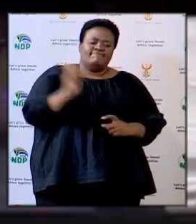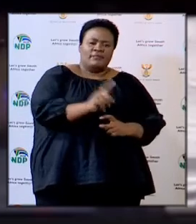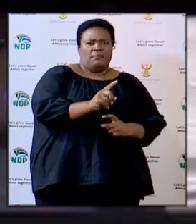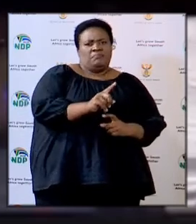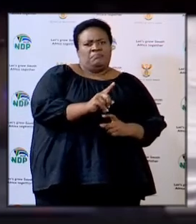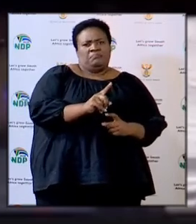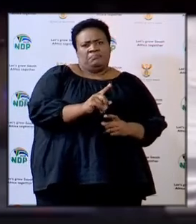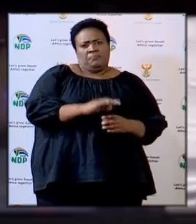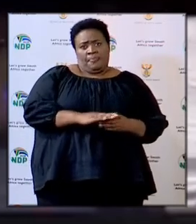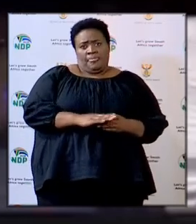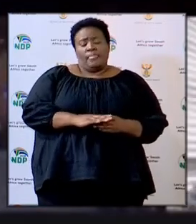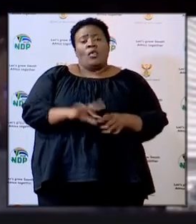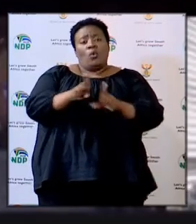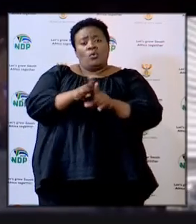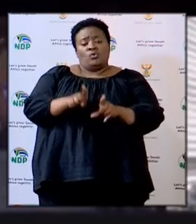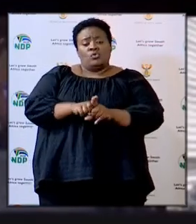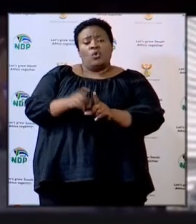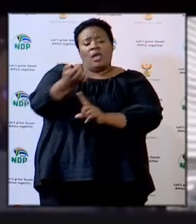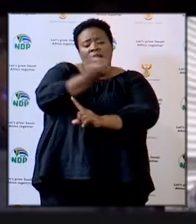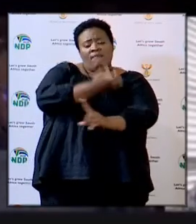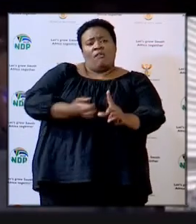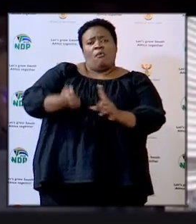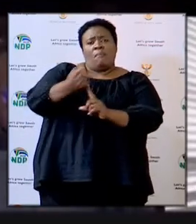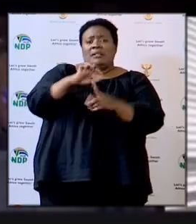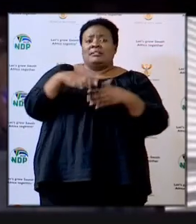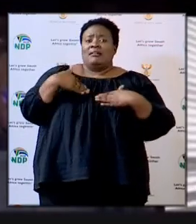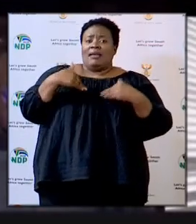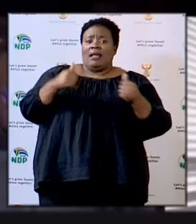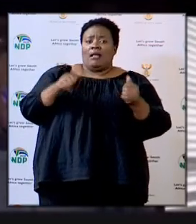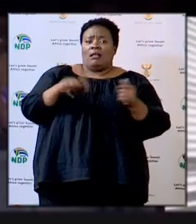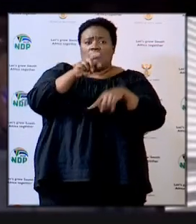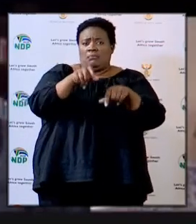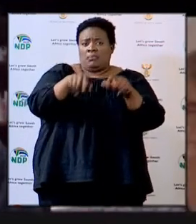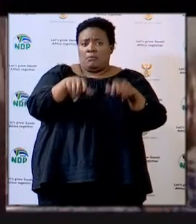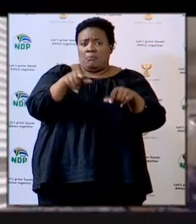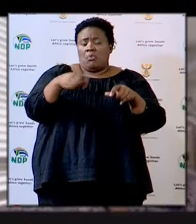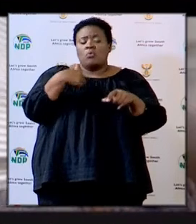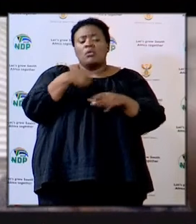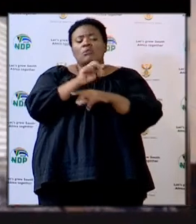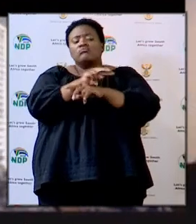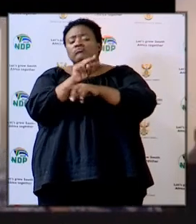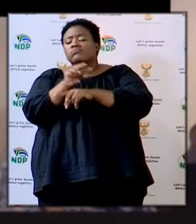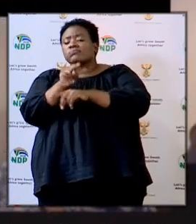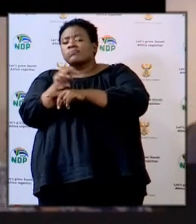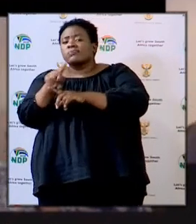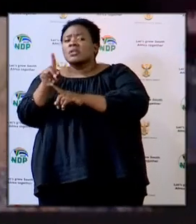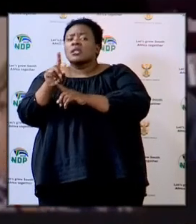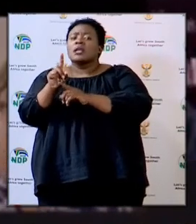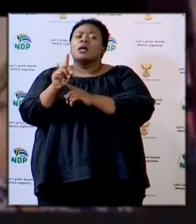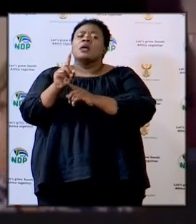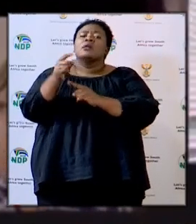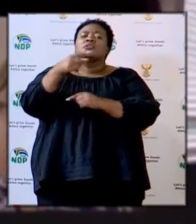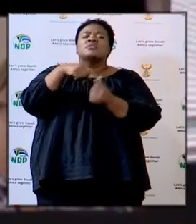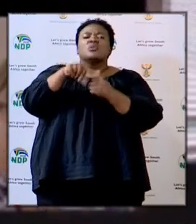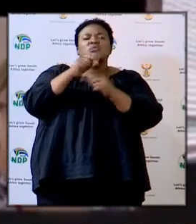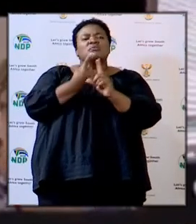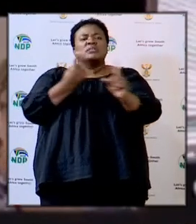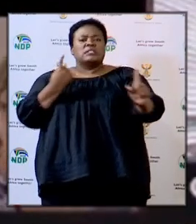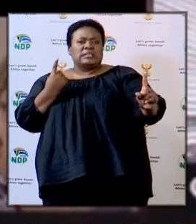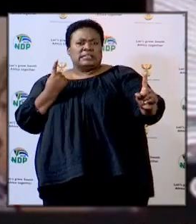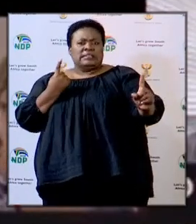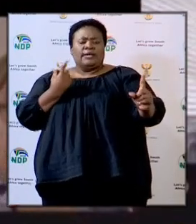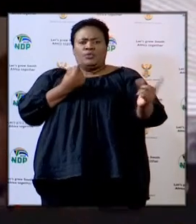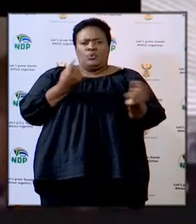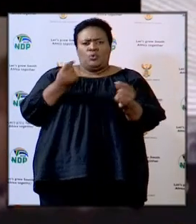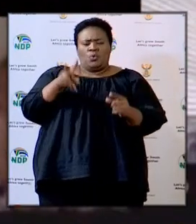they've also made available environmental health practitioners who are going to monitor both social distancing but most